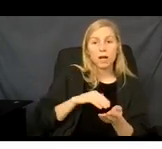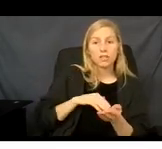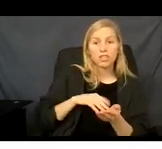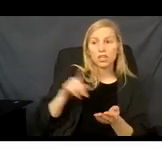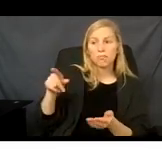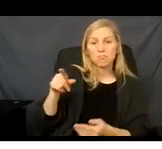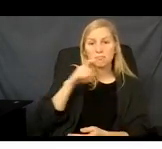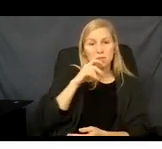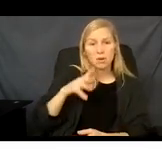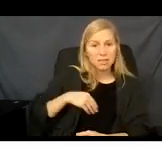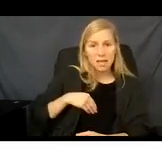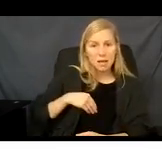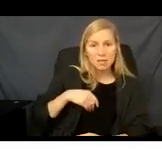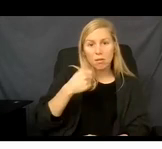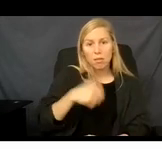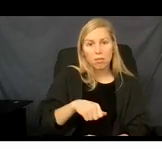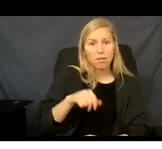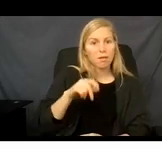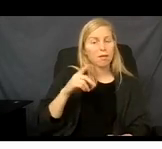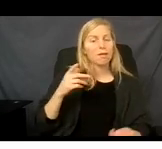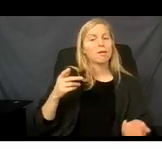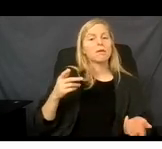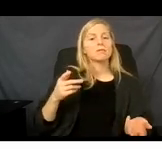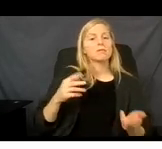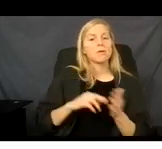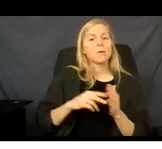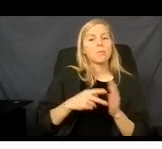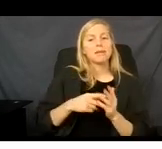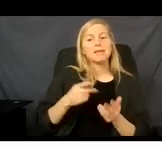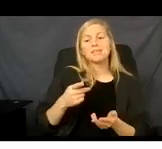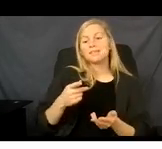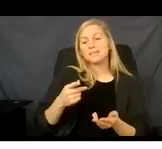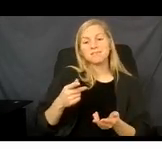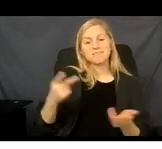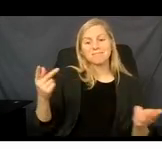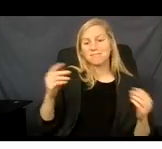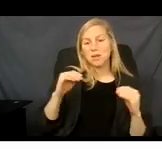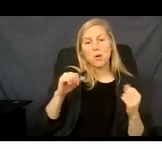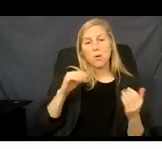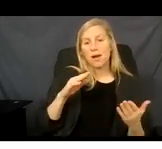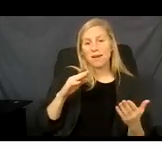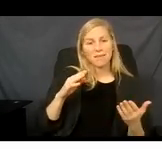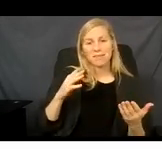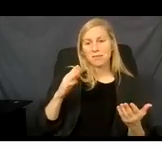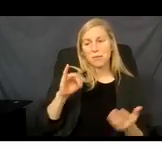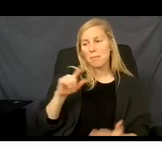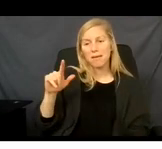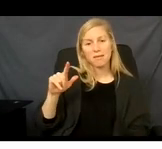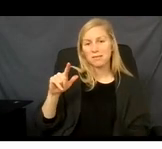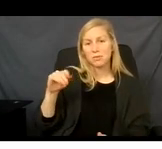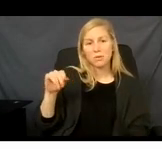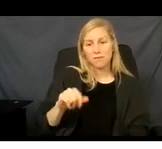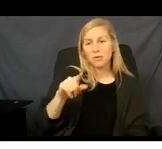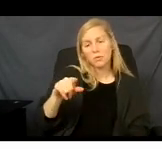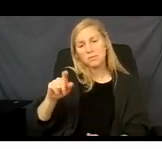accept regular Medicaid for that month, then there will be no way for the bill to be covered. Because the provider